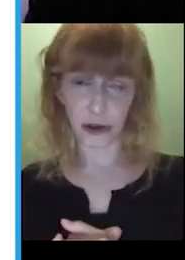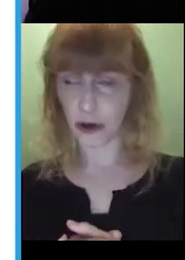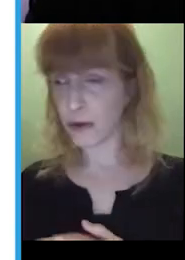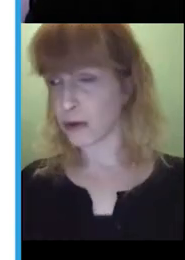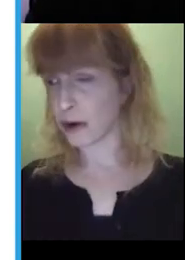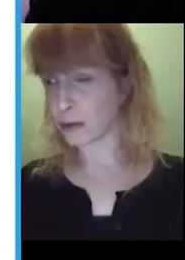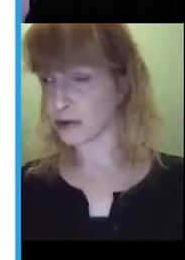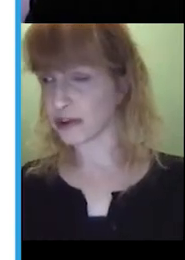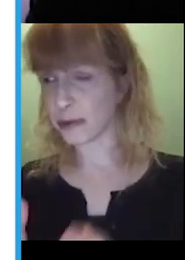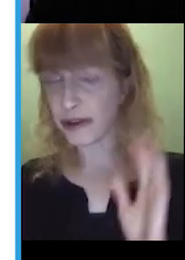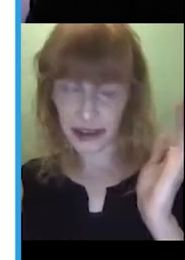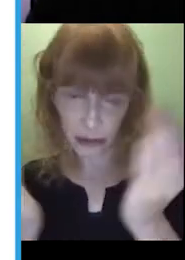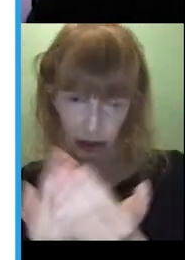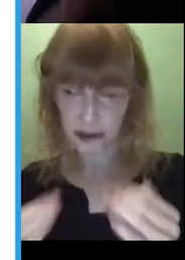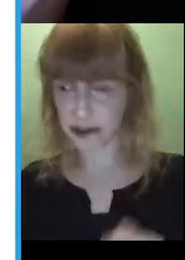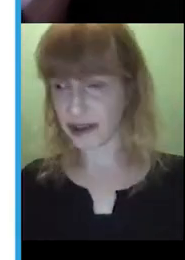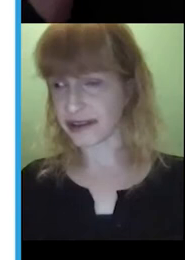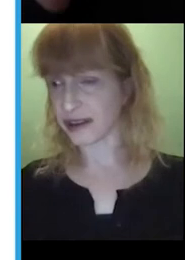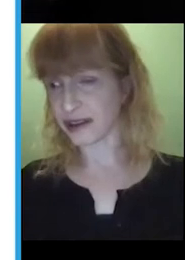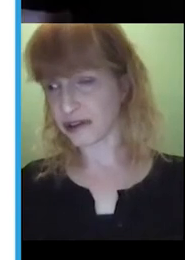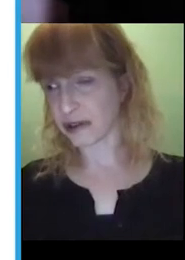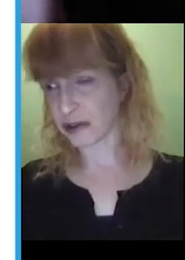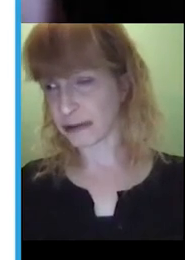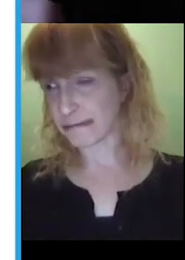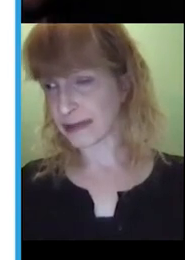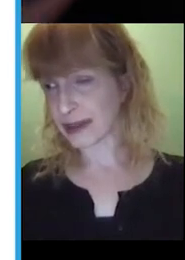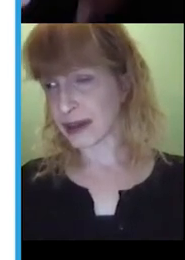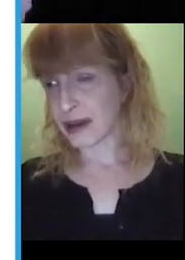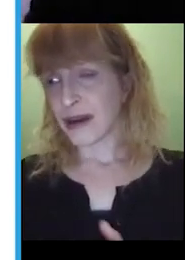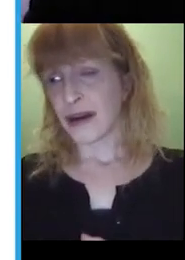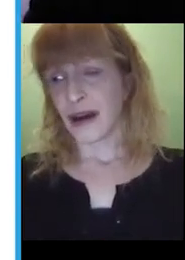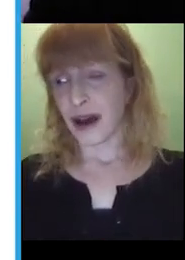a yes or a no or a one-word response and then really shut down the interaction.